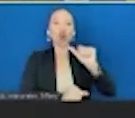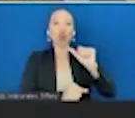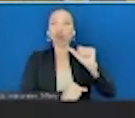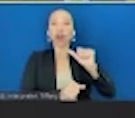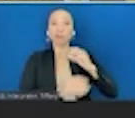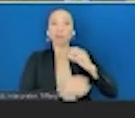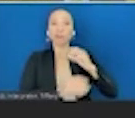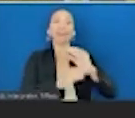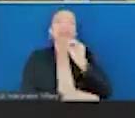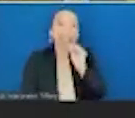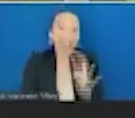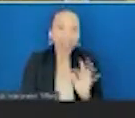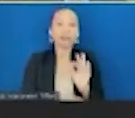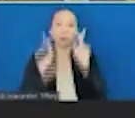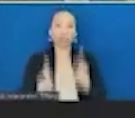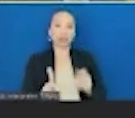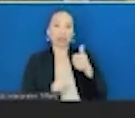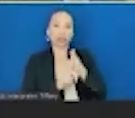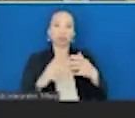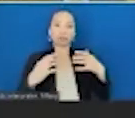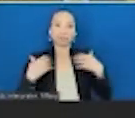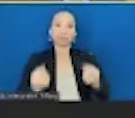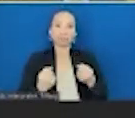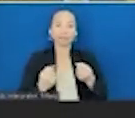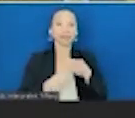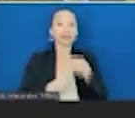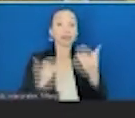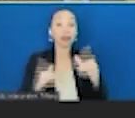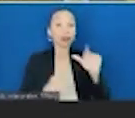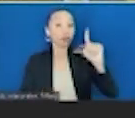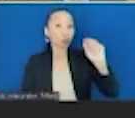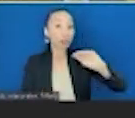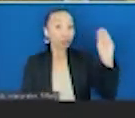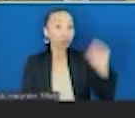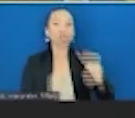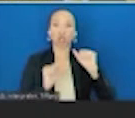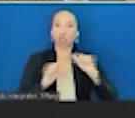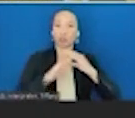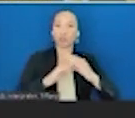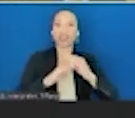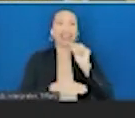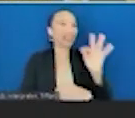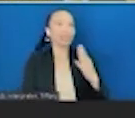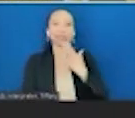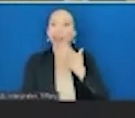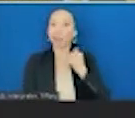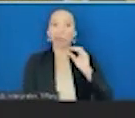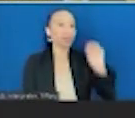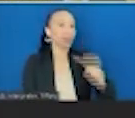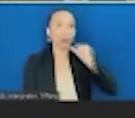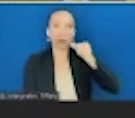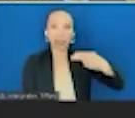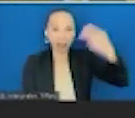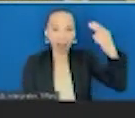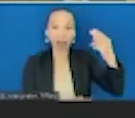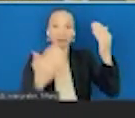but not gotten ill enough to need to be hospitalized. 20% would have been prevented if we didn't have the rates of diabetes. We do have now 26